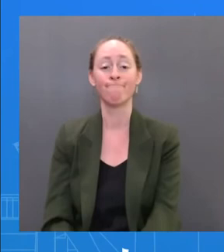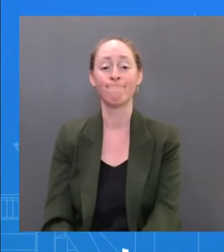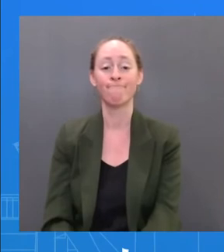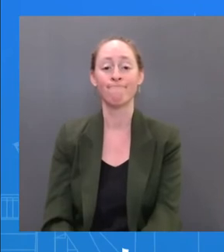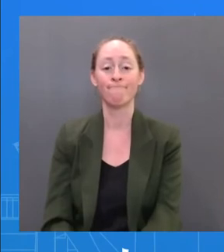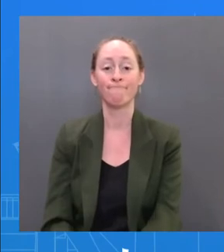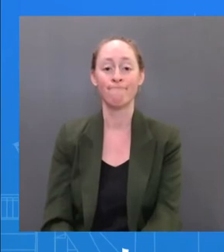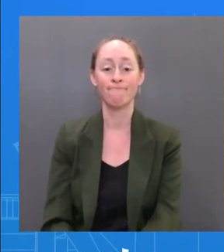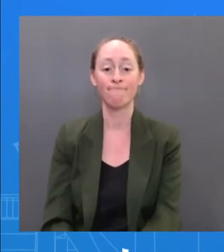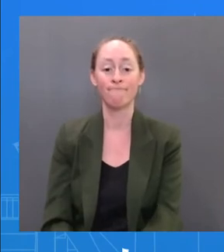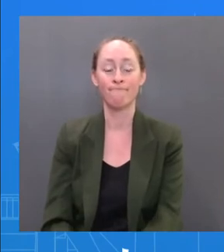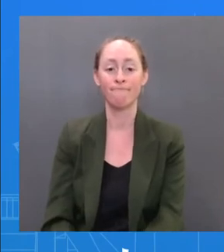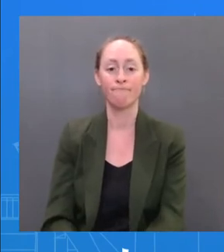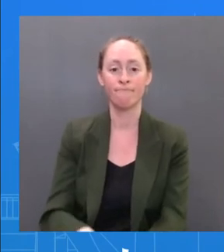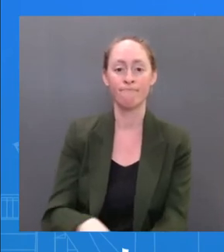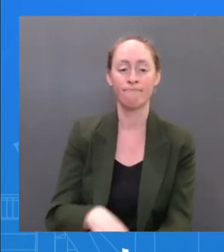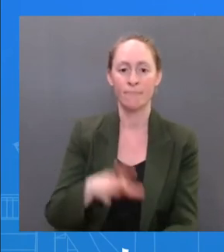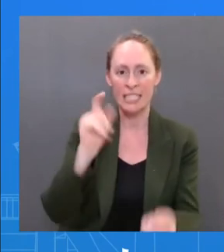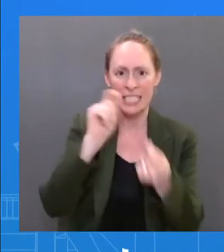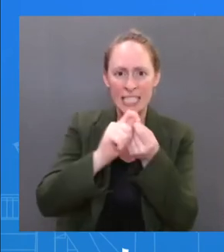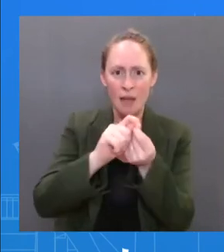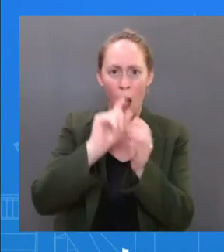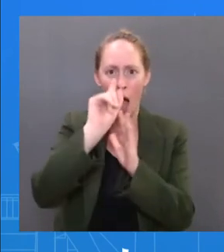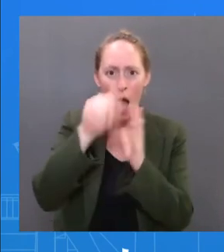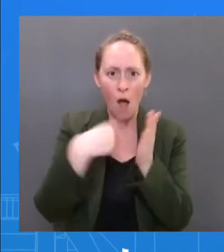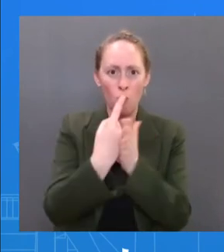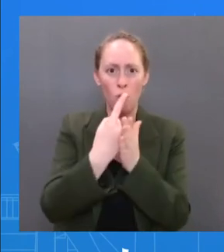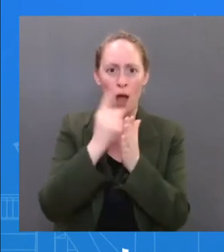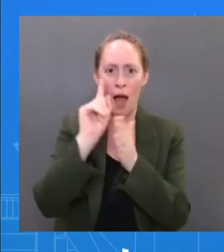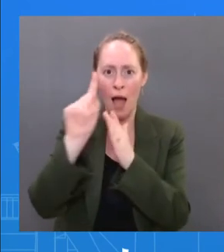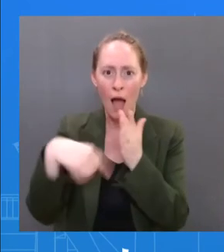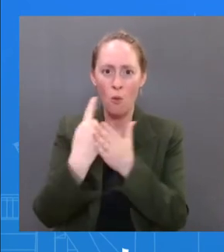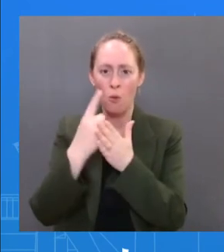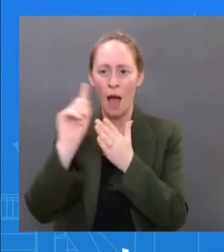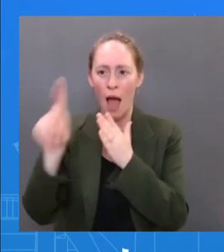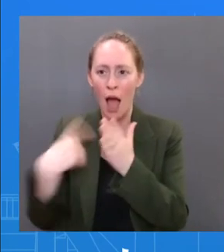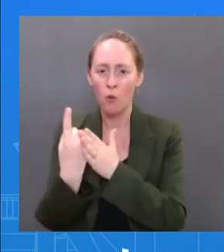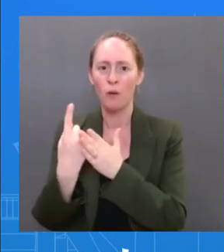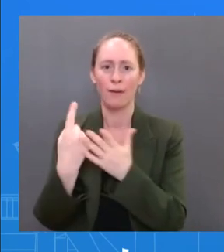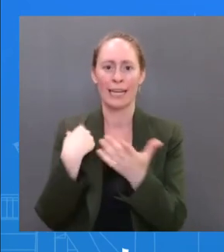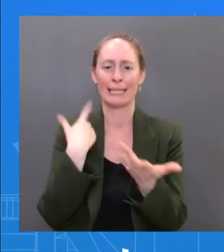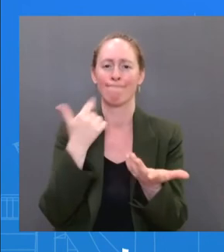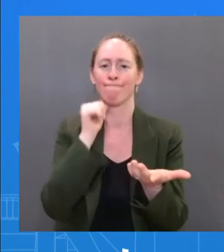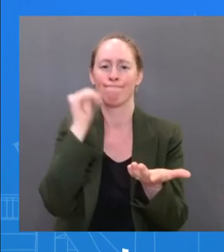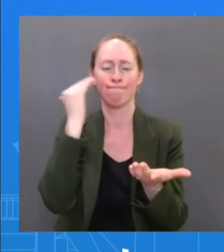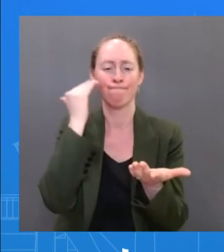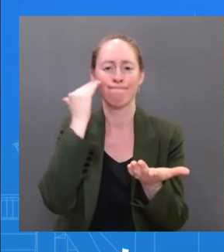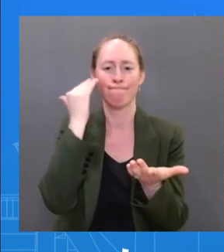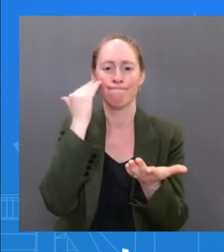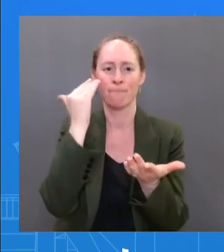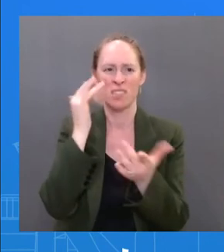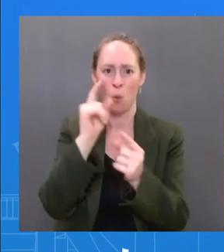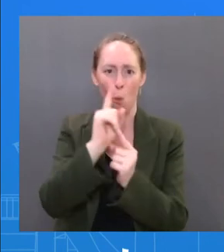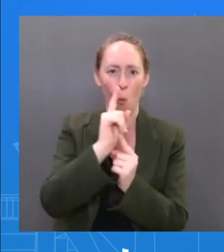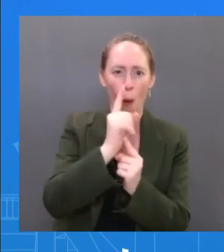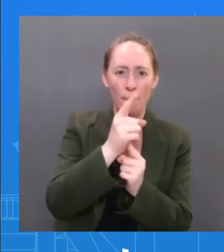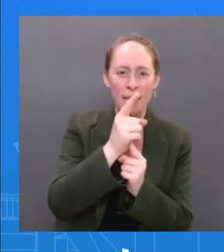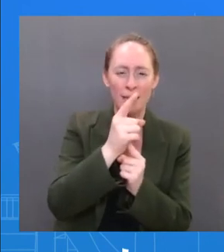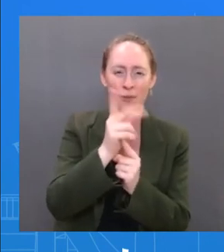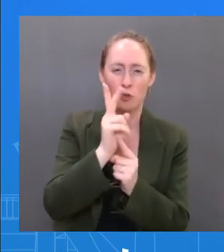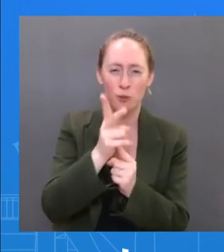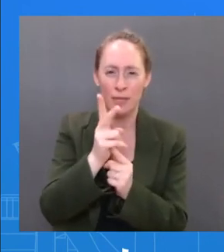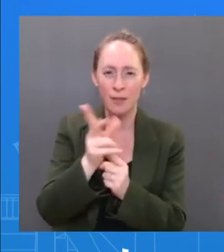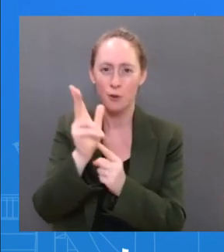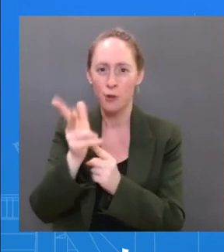that he became aware of his symptoms. Are you asking, like, within minutes, like, when exactly did his symptoms be Dr. that would be nice, and that would be